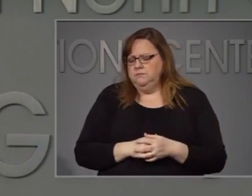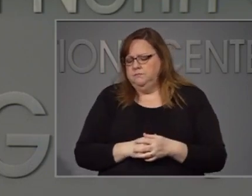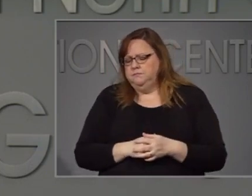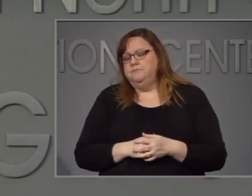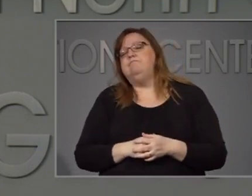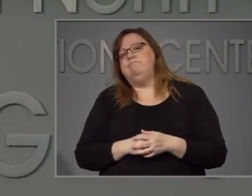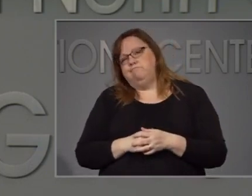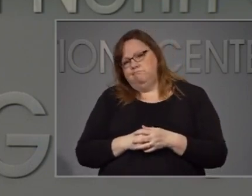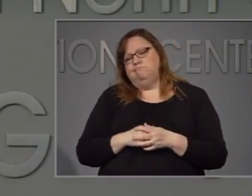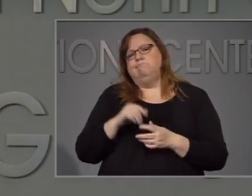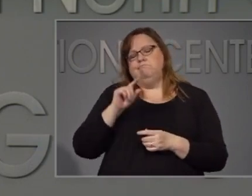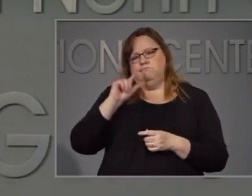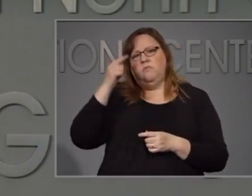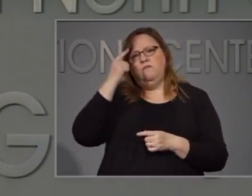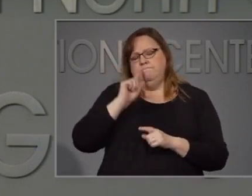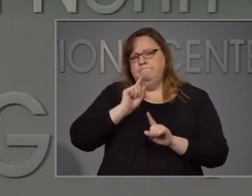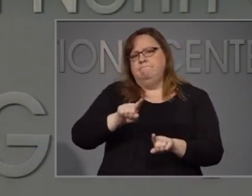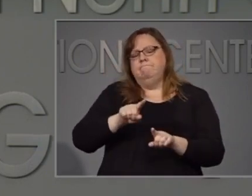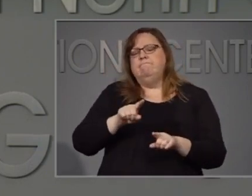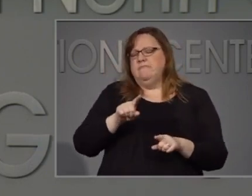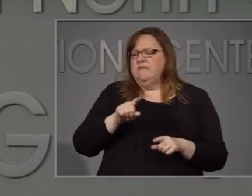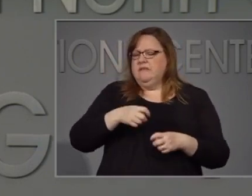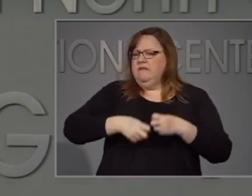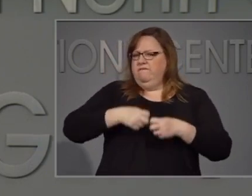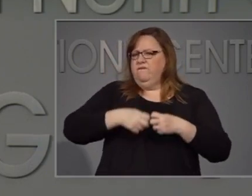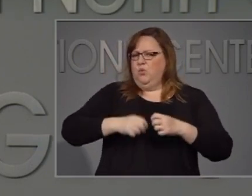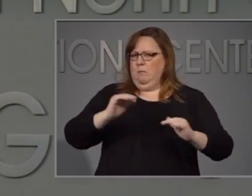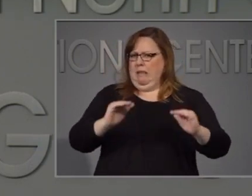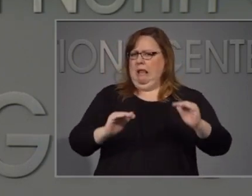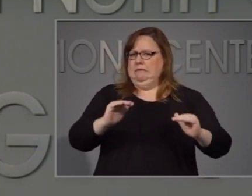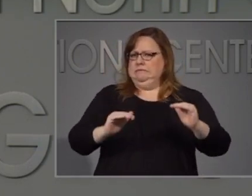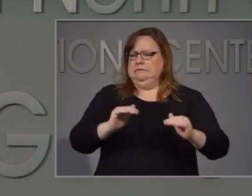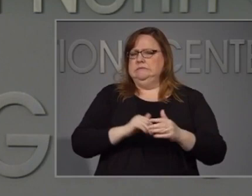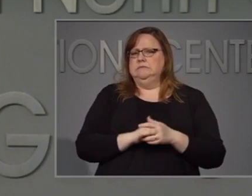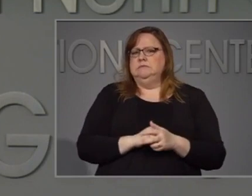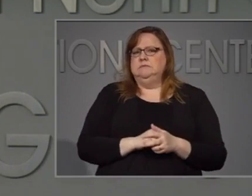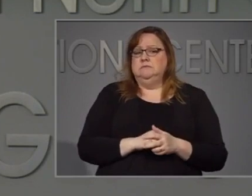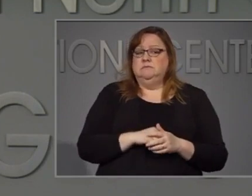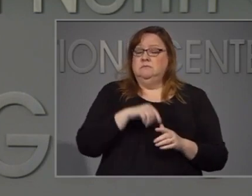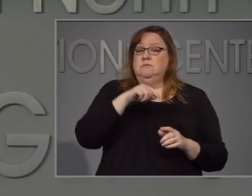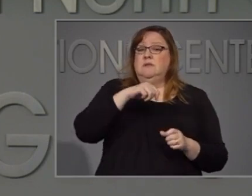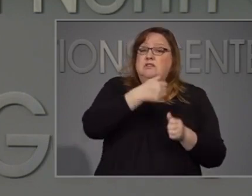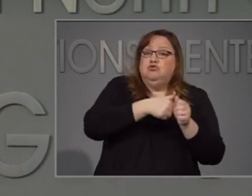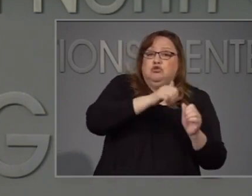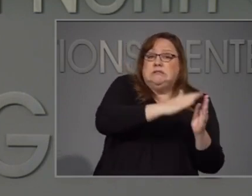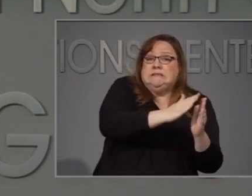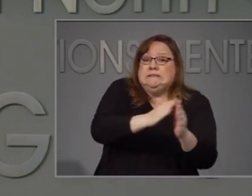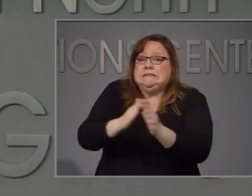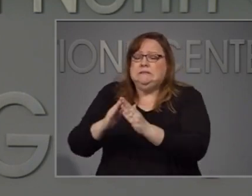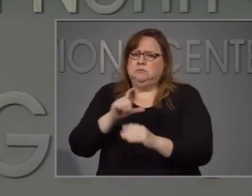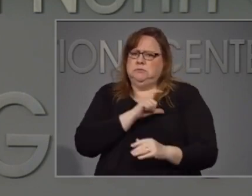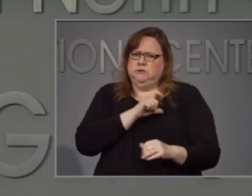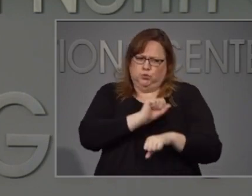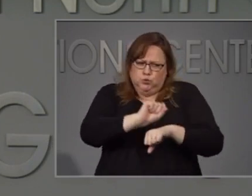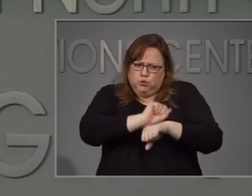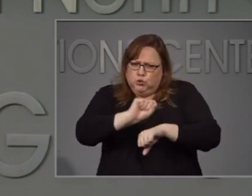balance for police as they are working in their various cities across the state.